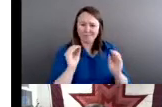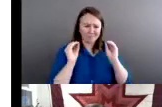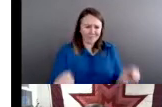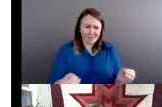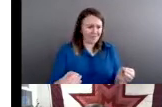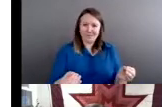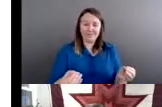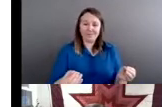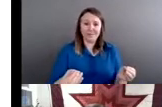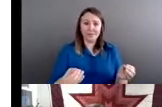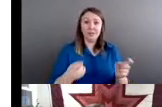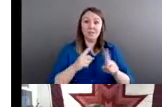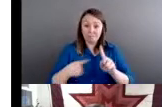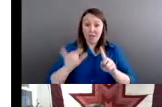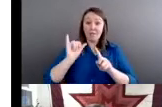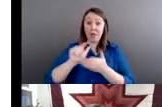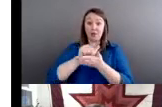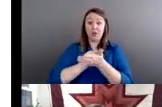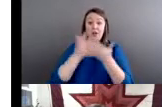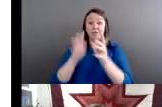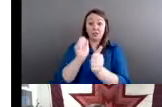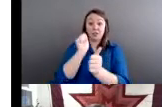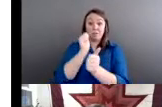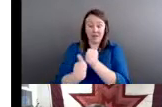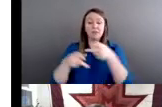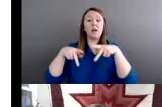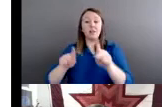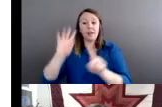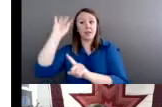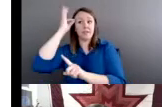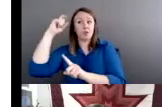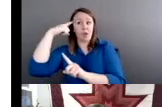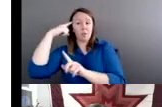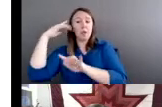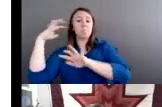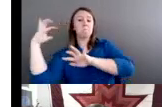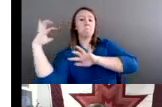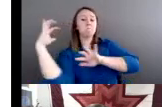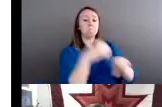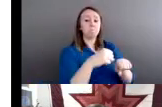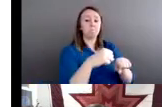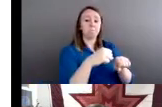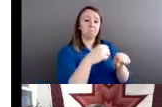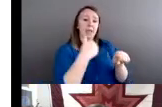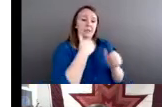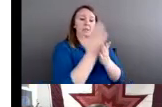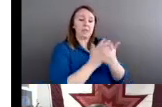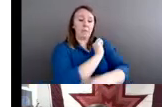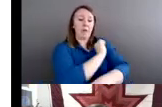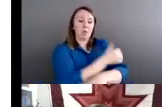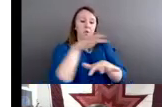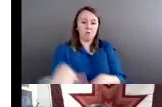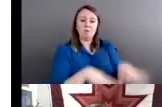the federal government authority on Indian reservations. And this is still the law that's used today to